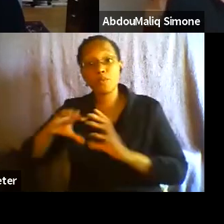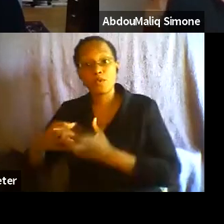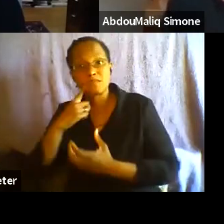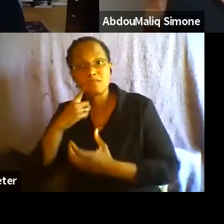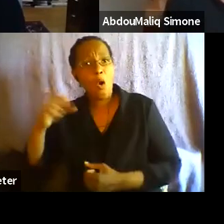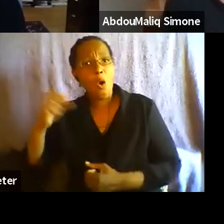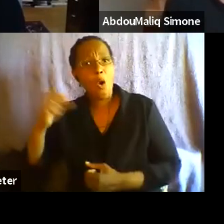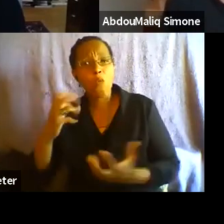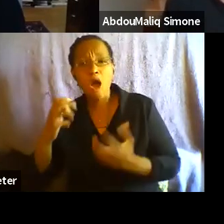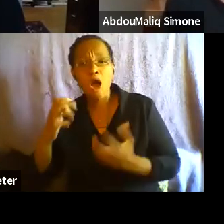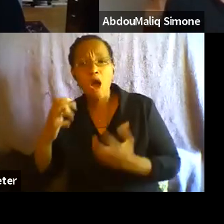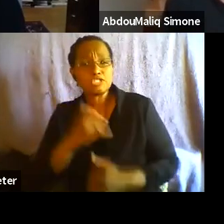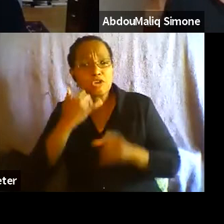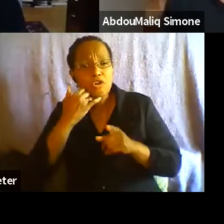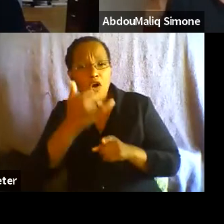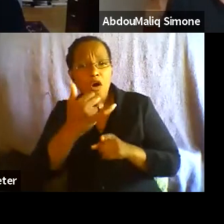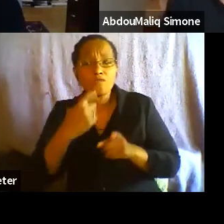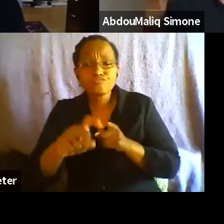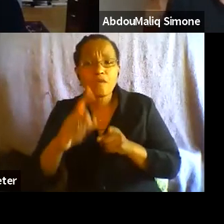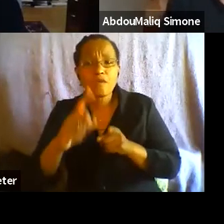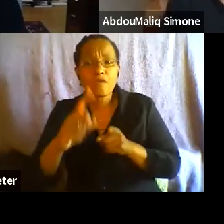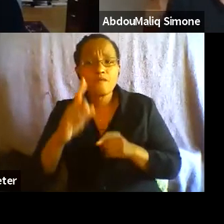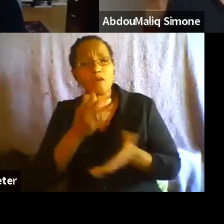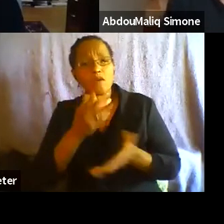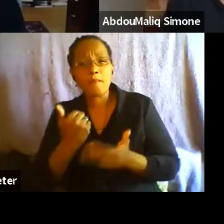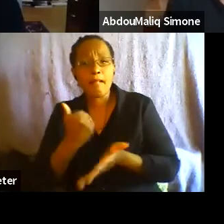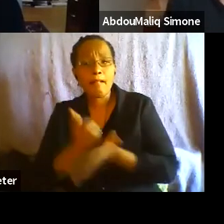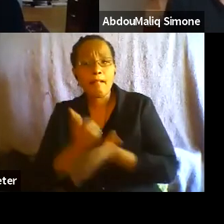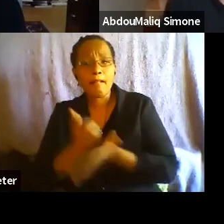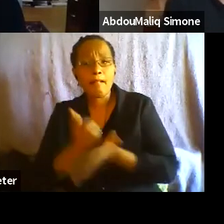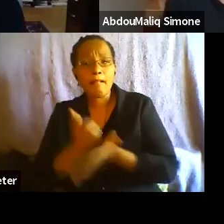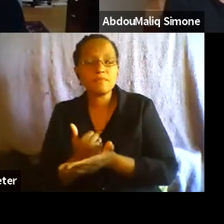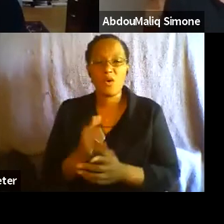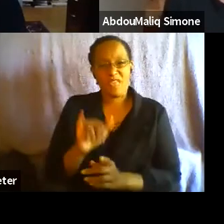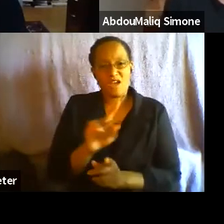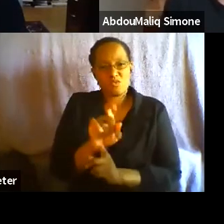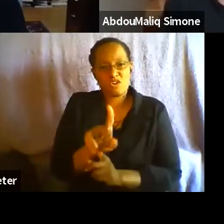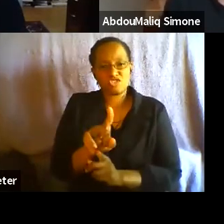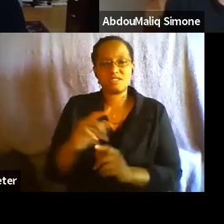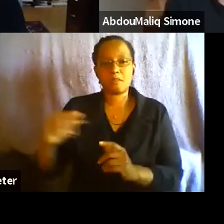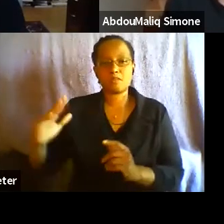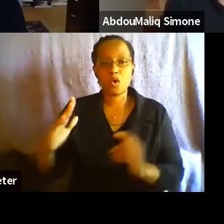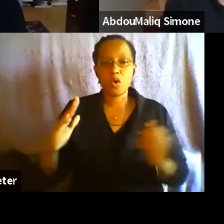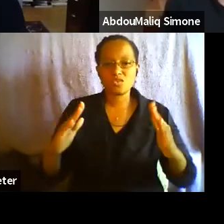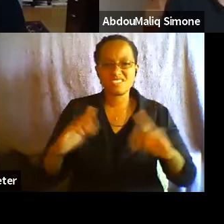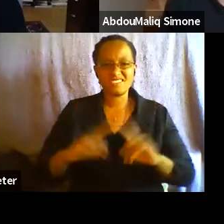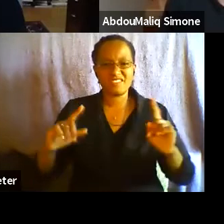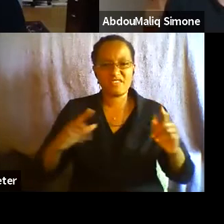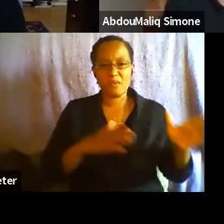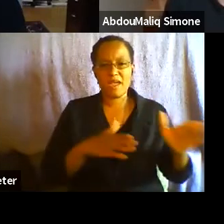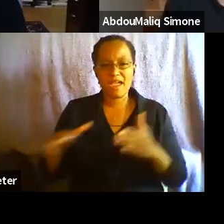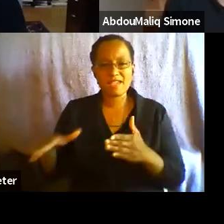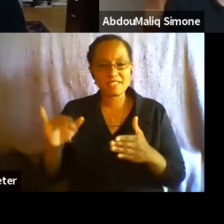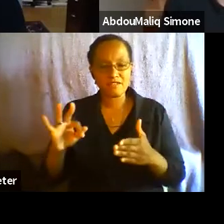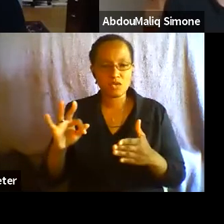people. So these questions come about in quite a different way when we are speaking about mutual aid. And if